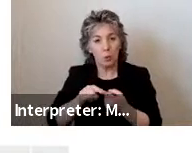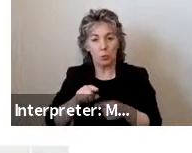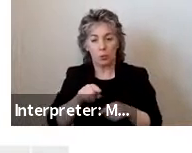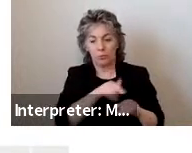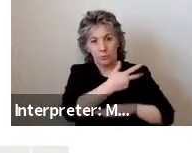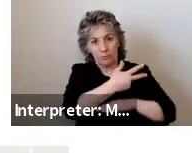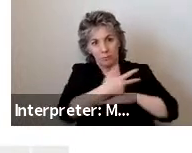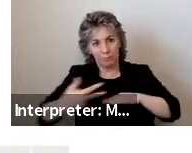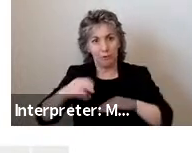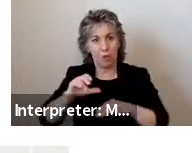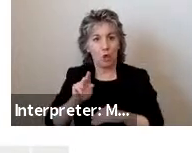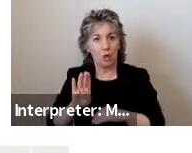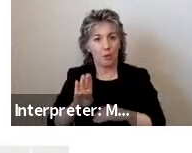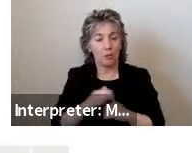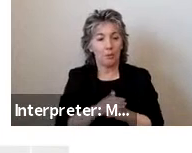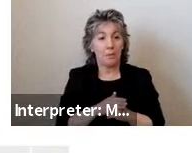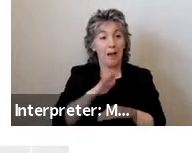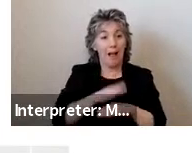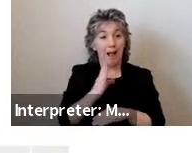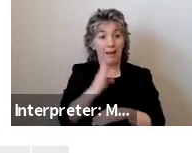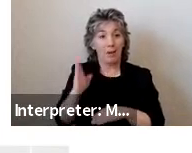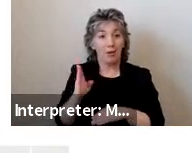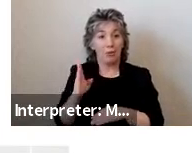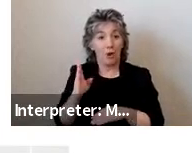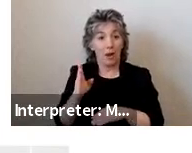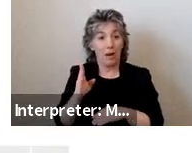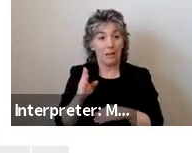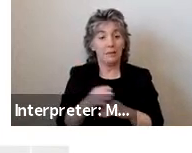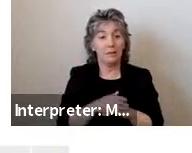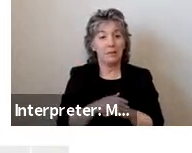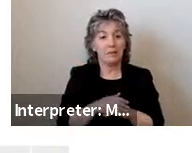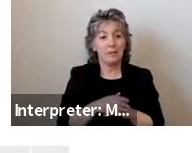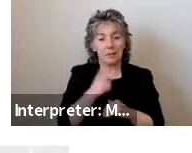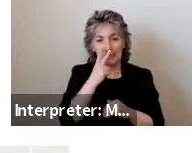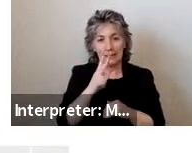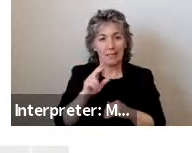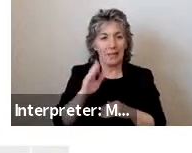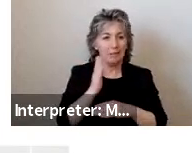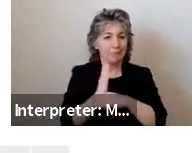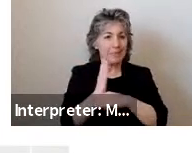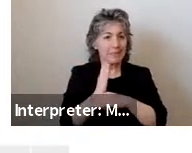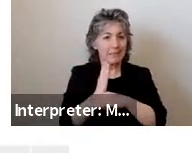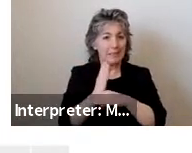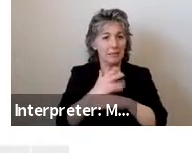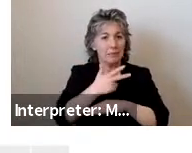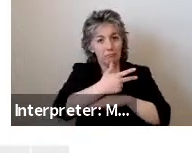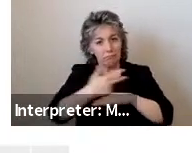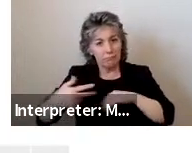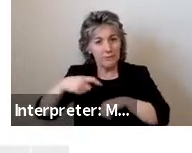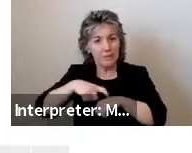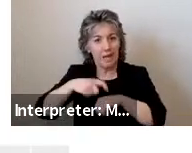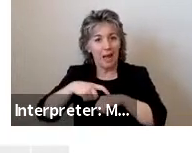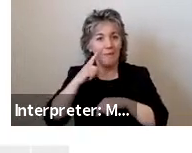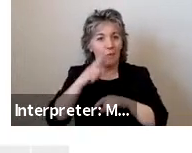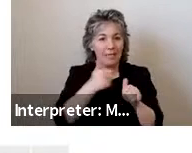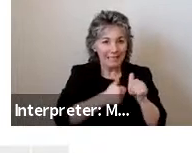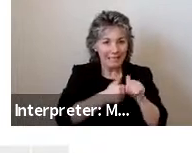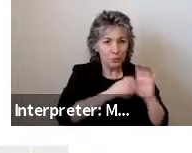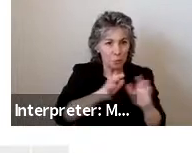The figure on the right of the slide shows a line chart of the mean descent times for different user groups for each of the ramp conditions.